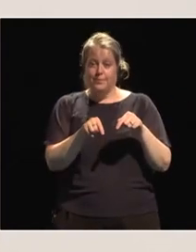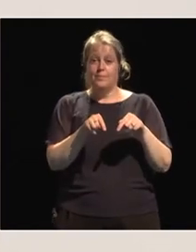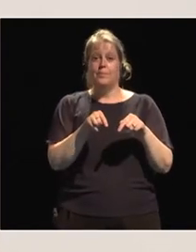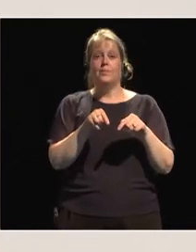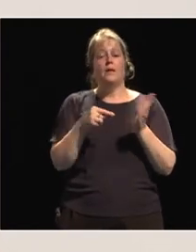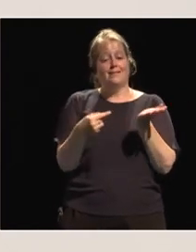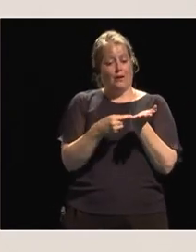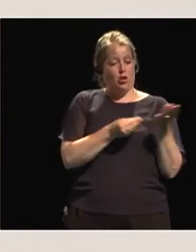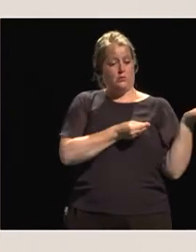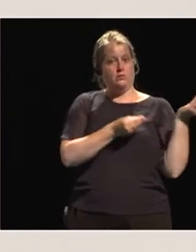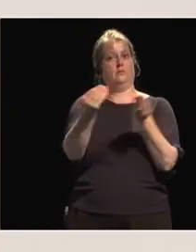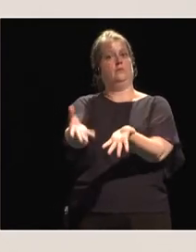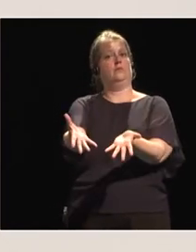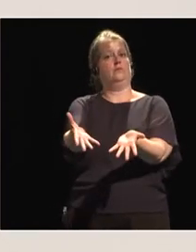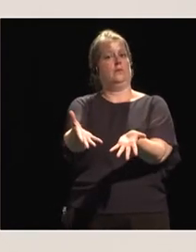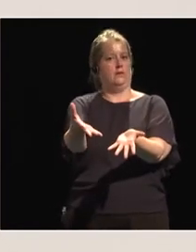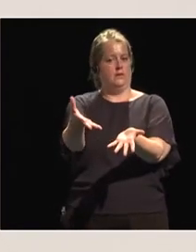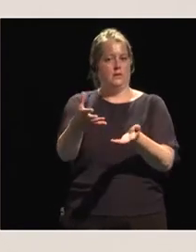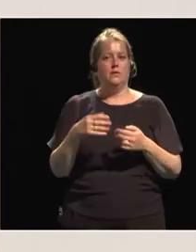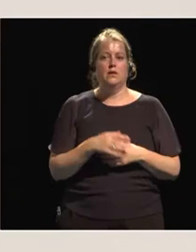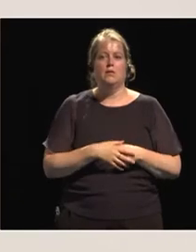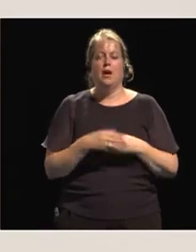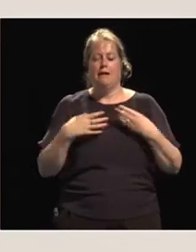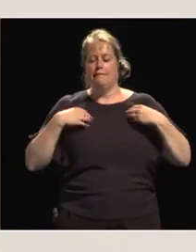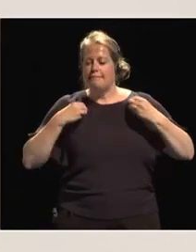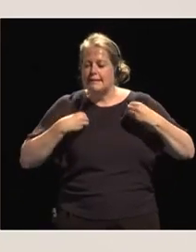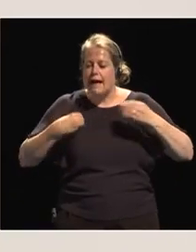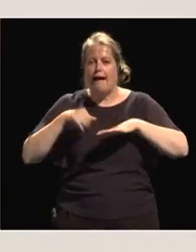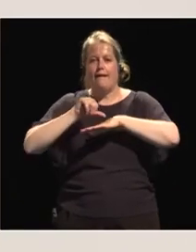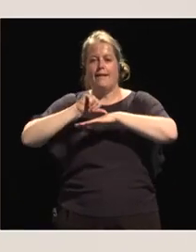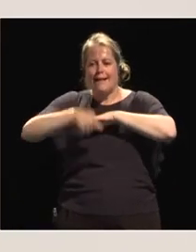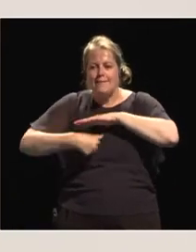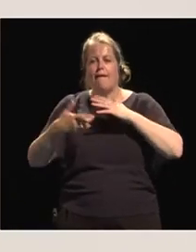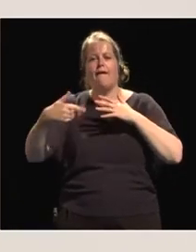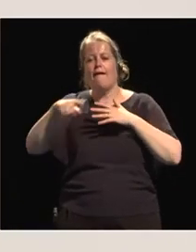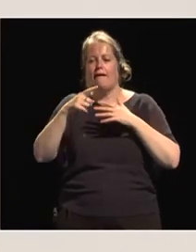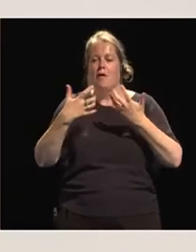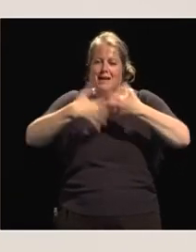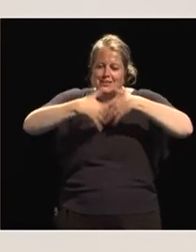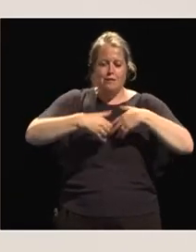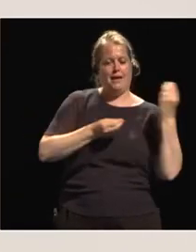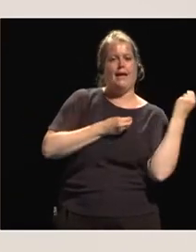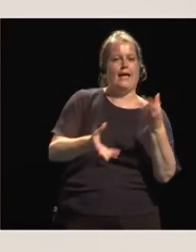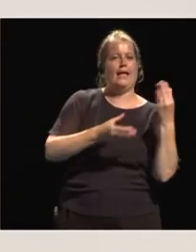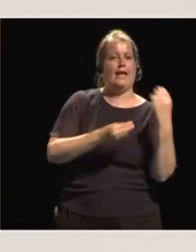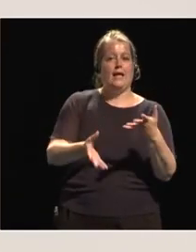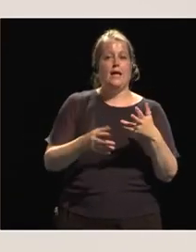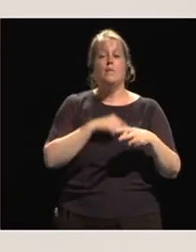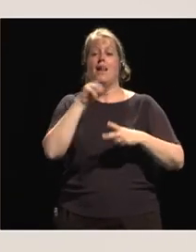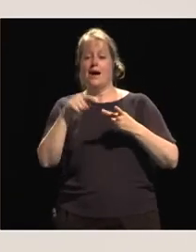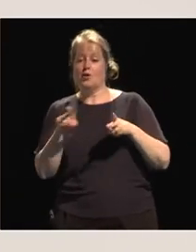technology, textile, leather, machinery. Second is training.